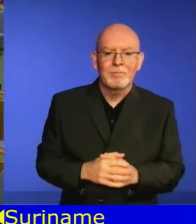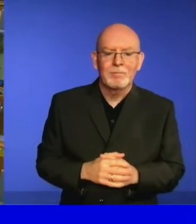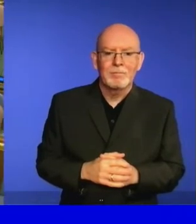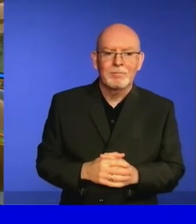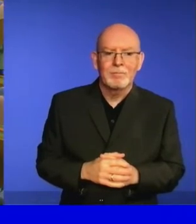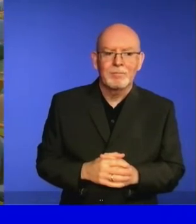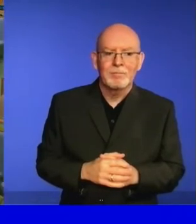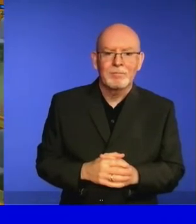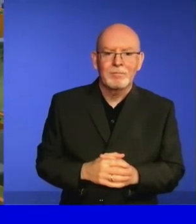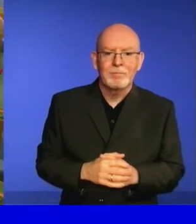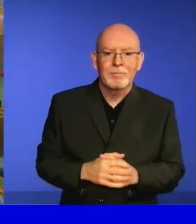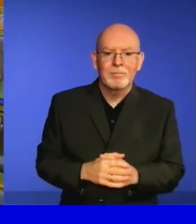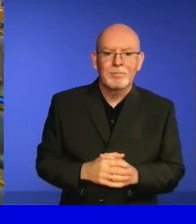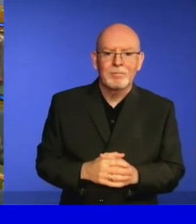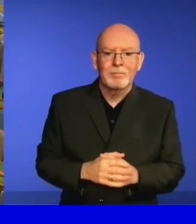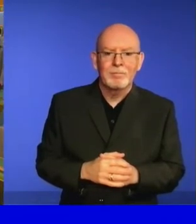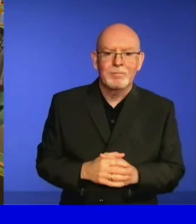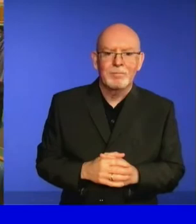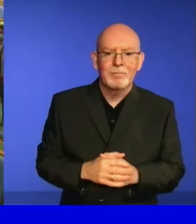Turban,